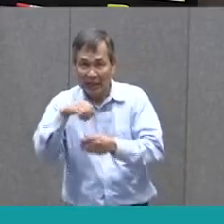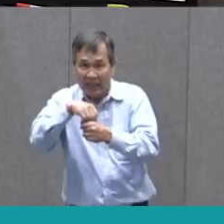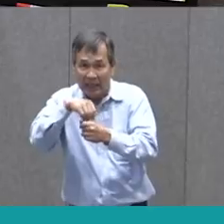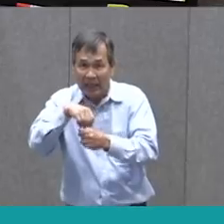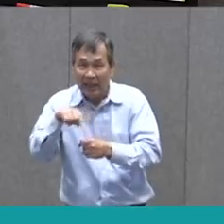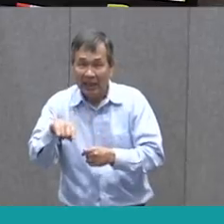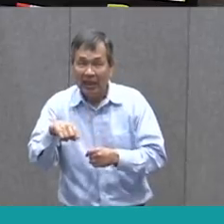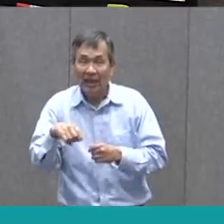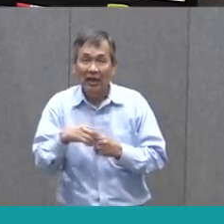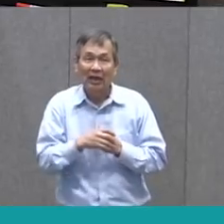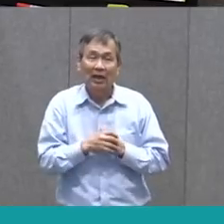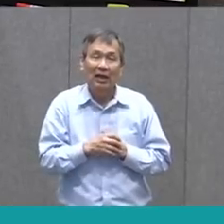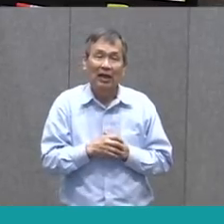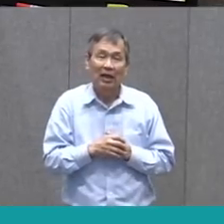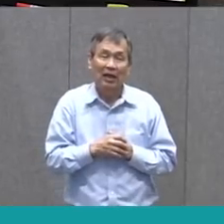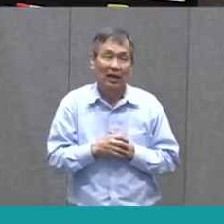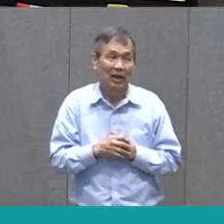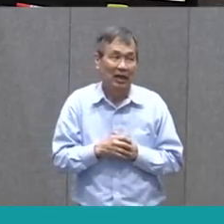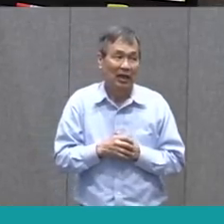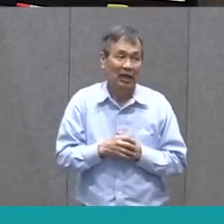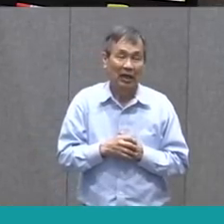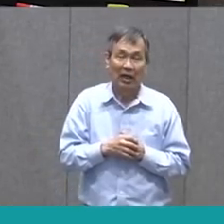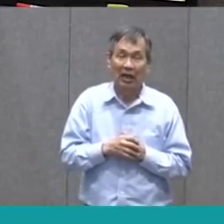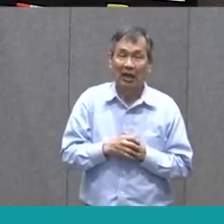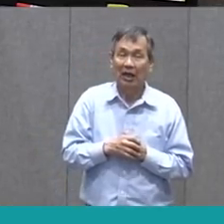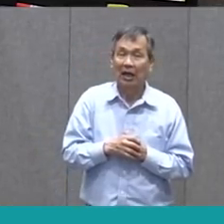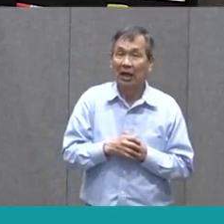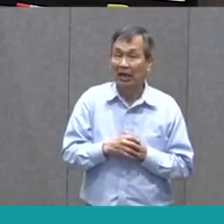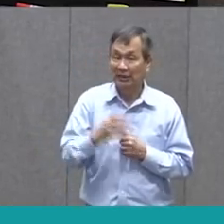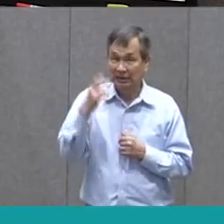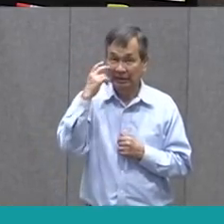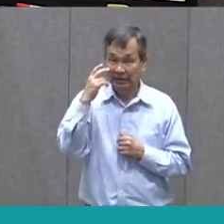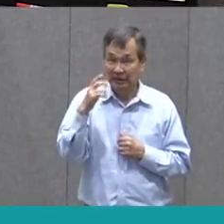I see E and X together. X.